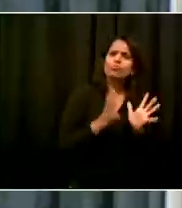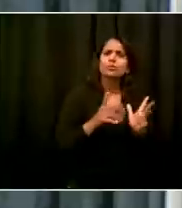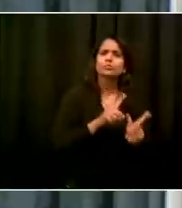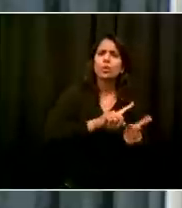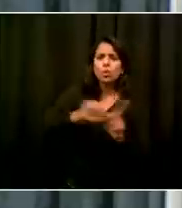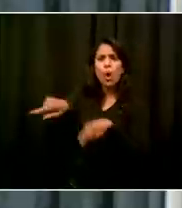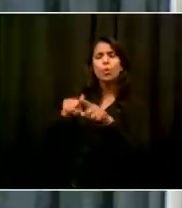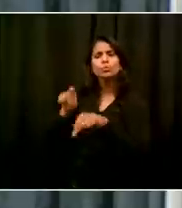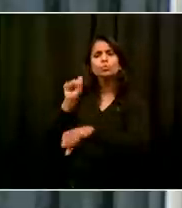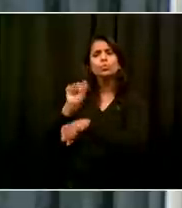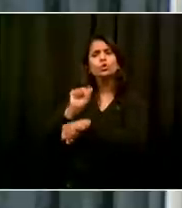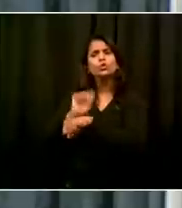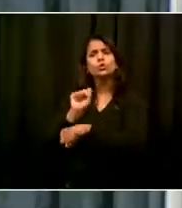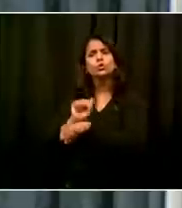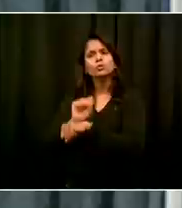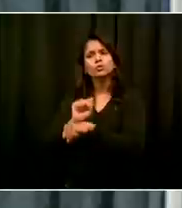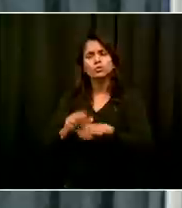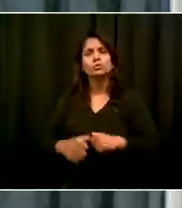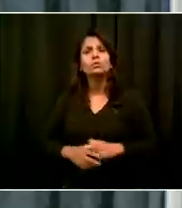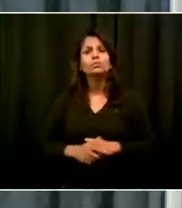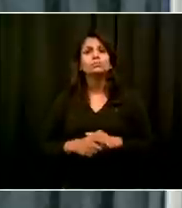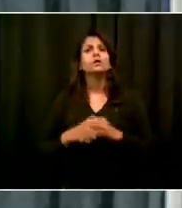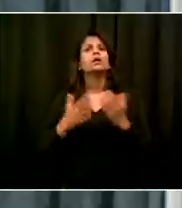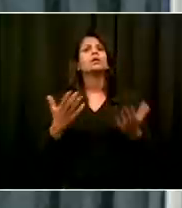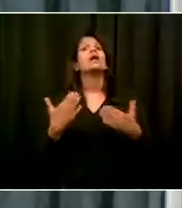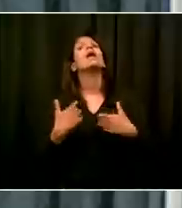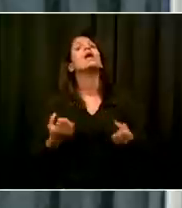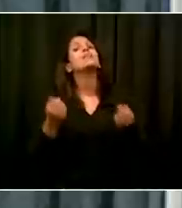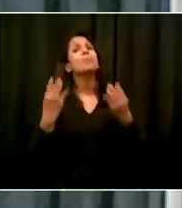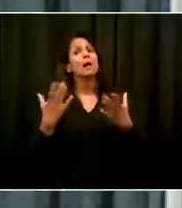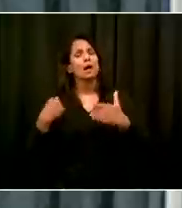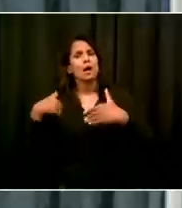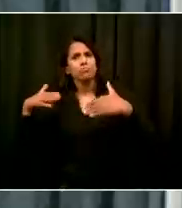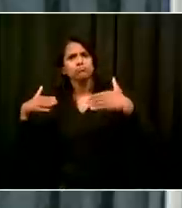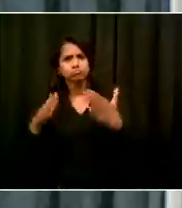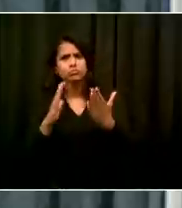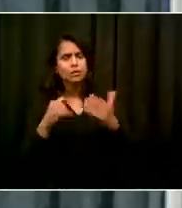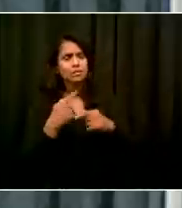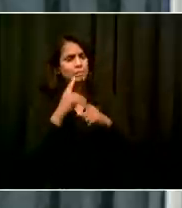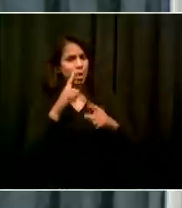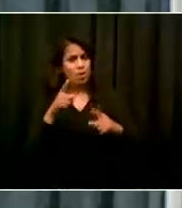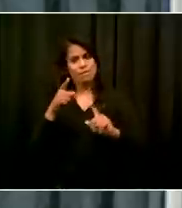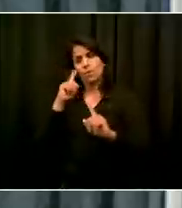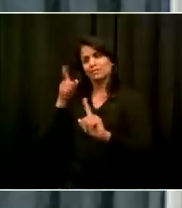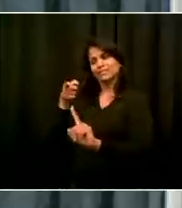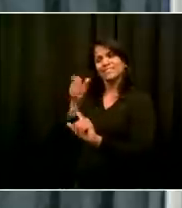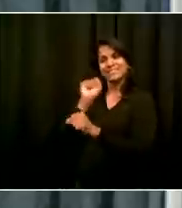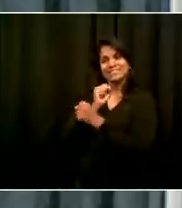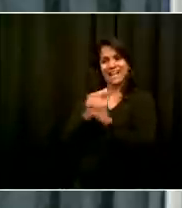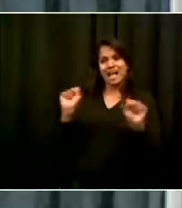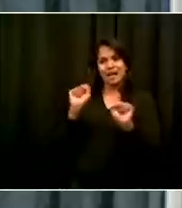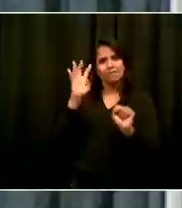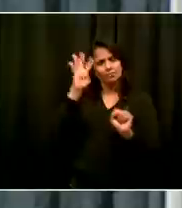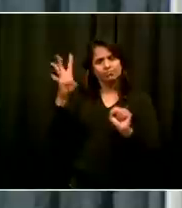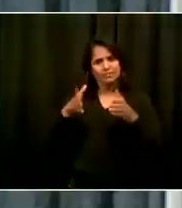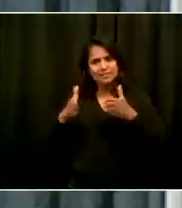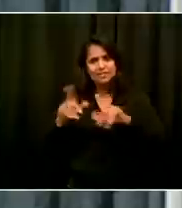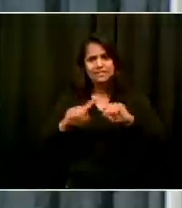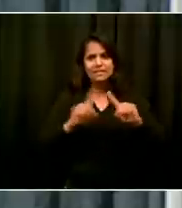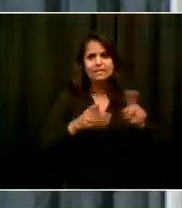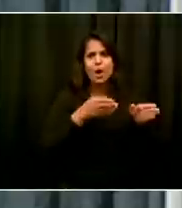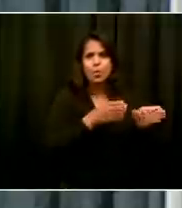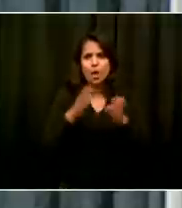part of the inspections and the enforcement that we'll be doing are critical to safeguard that health.